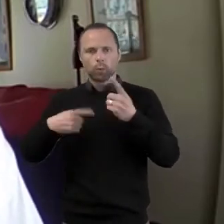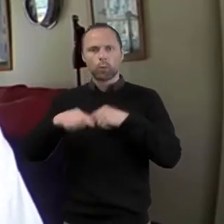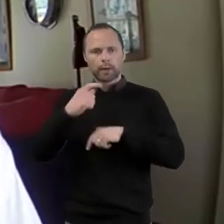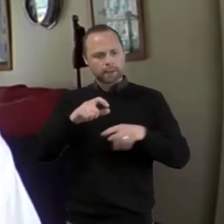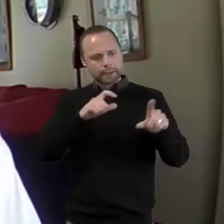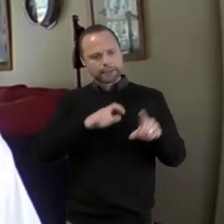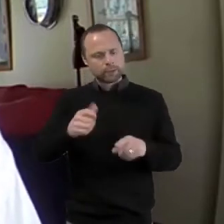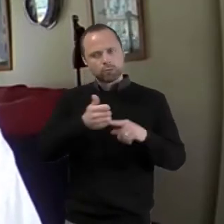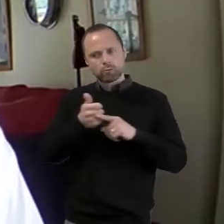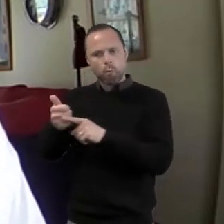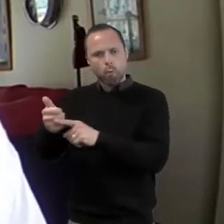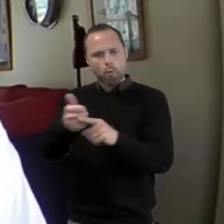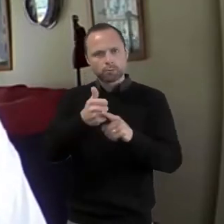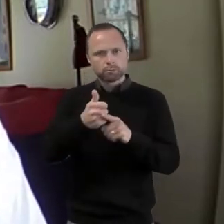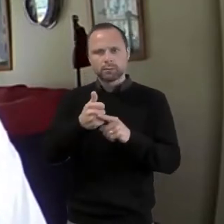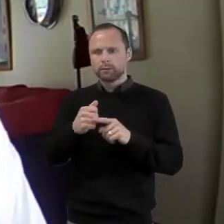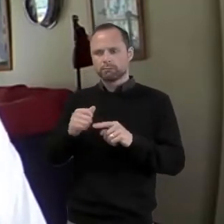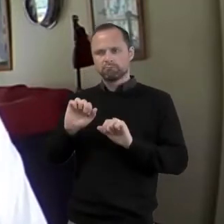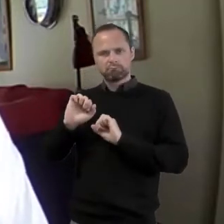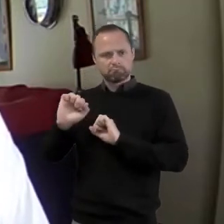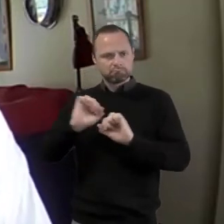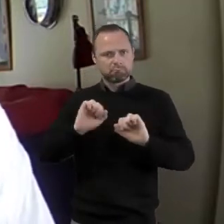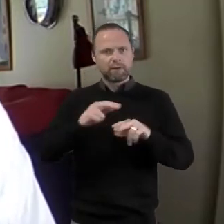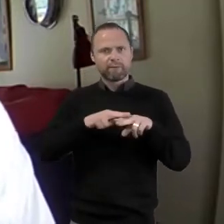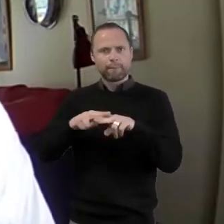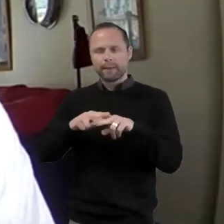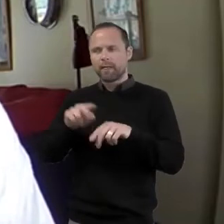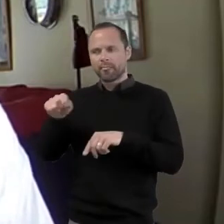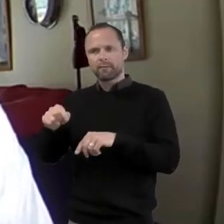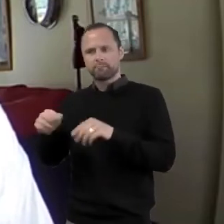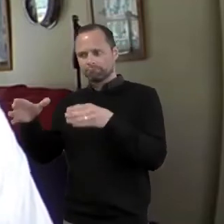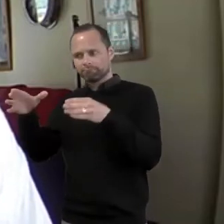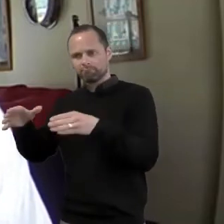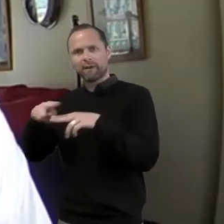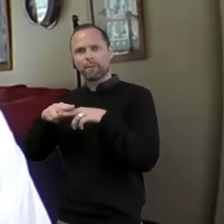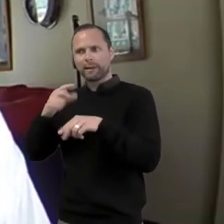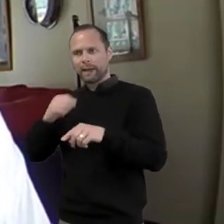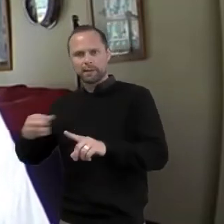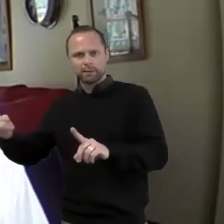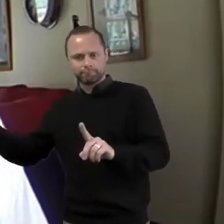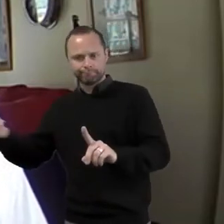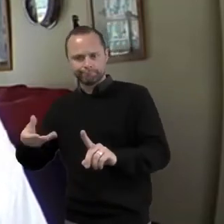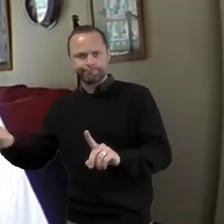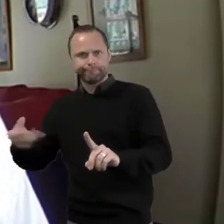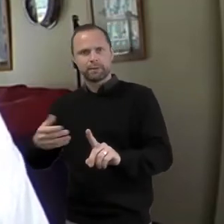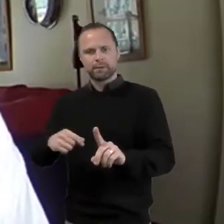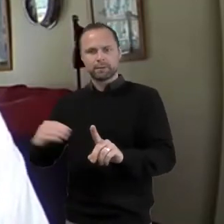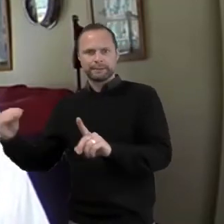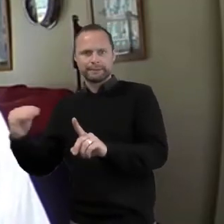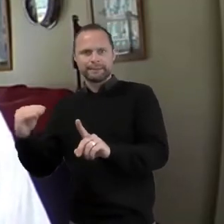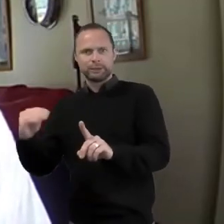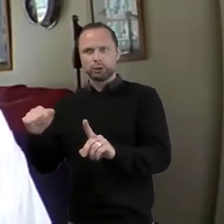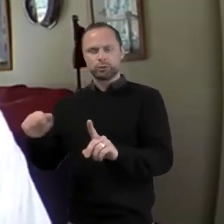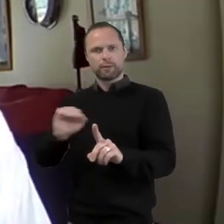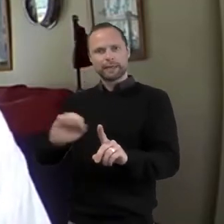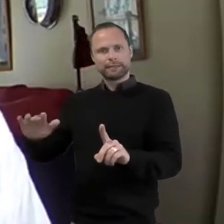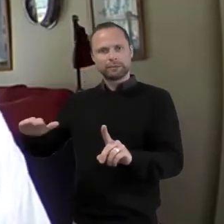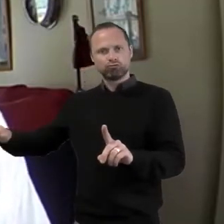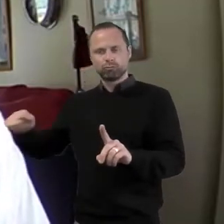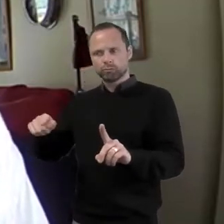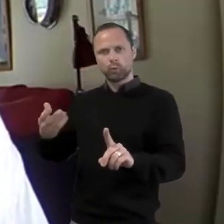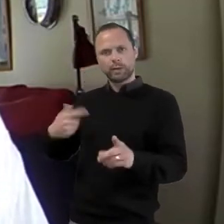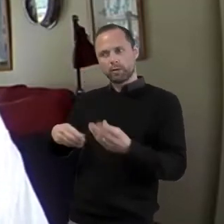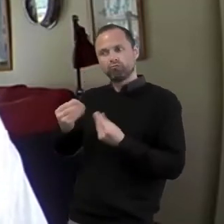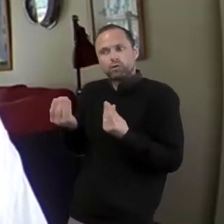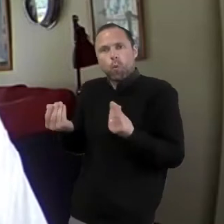spiritually parenting their children. We need to resource them and pray for them. We need